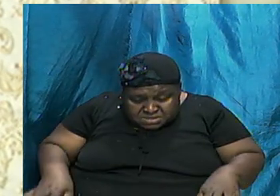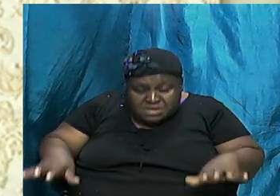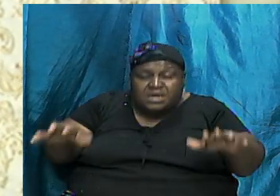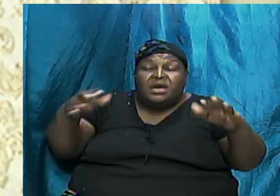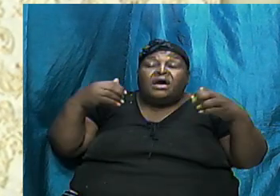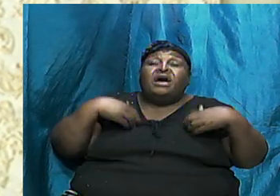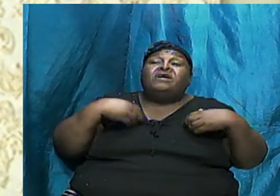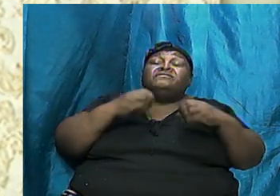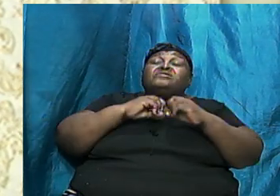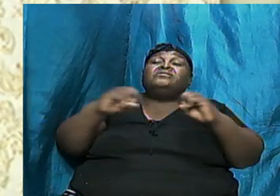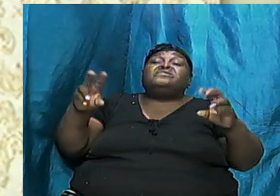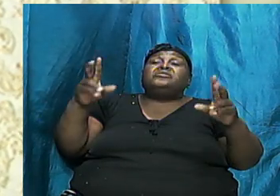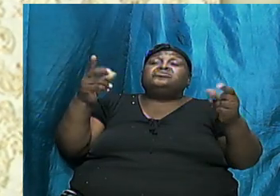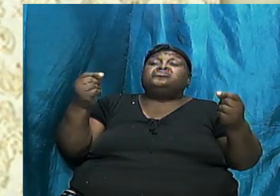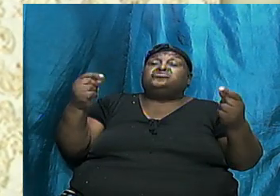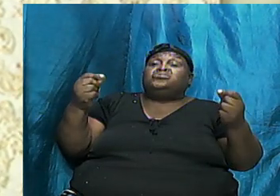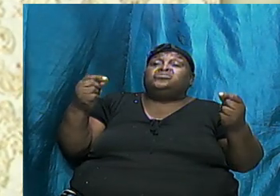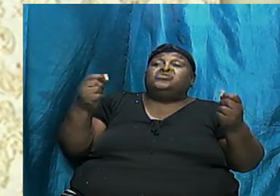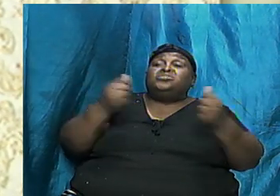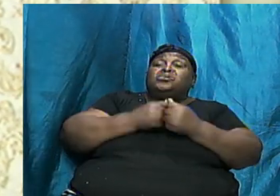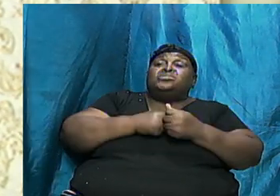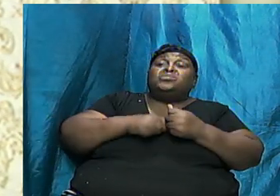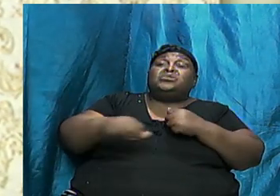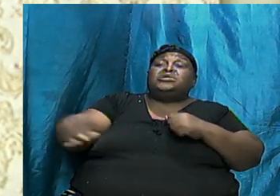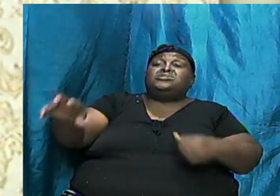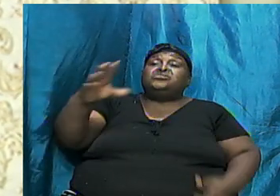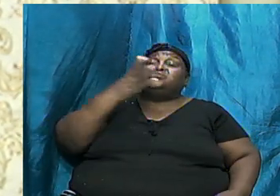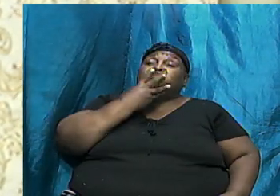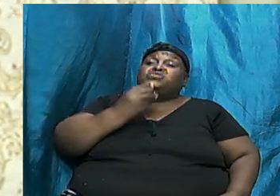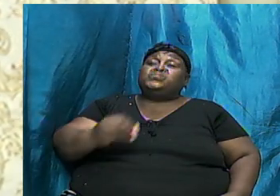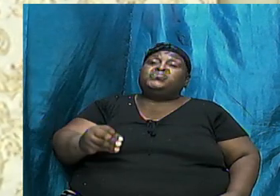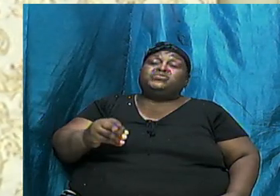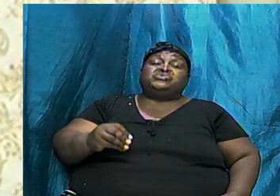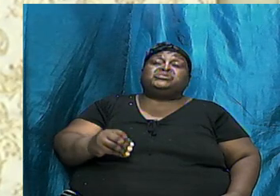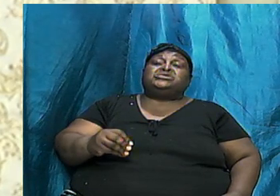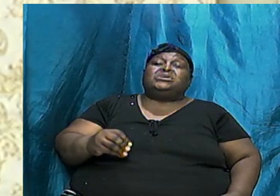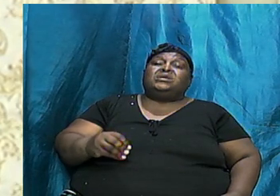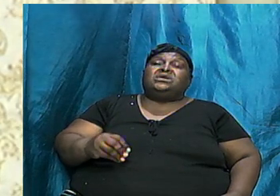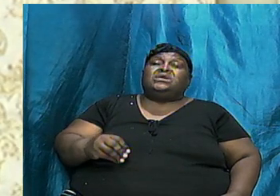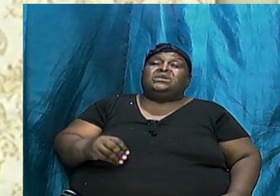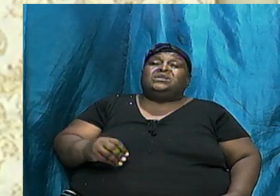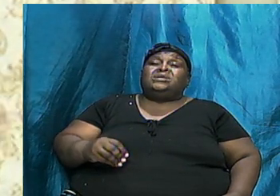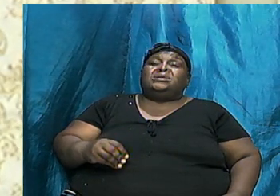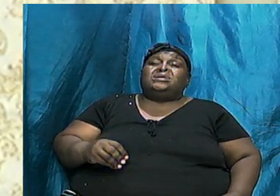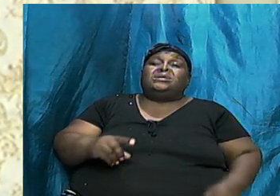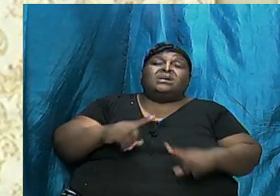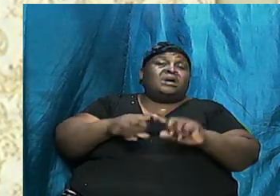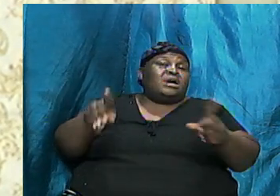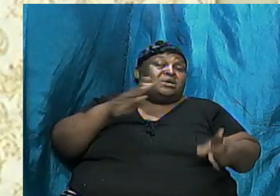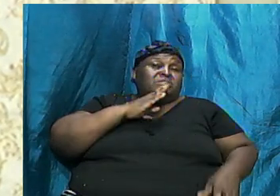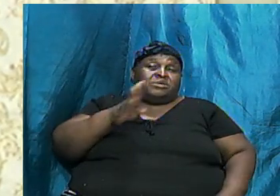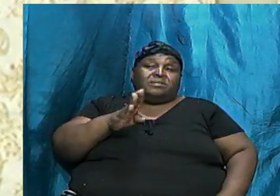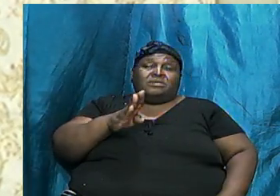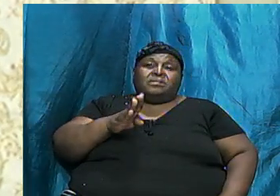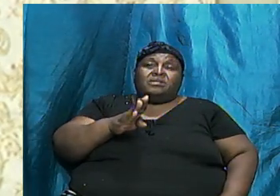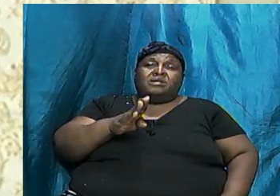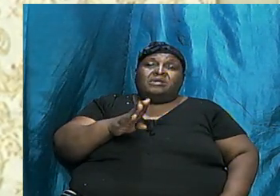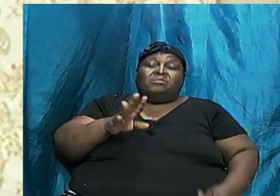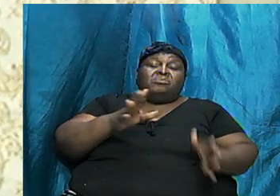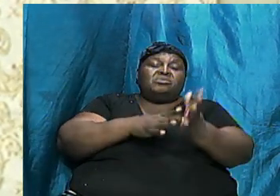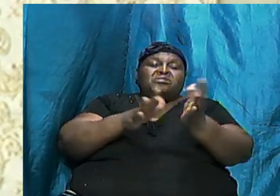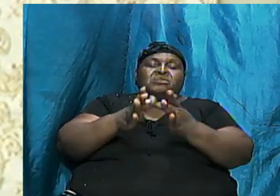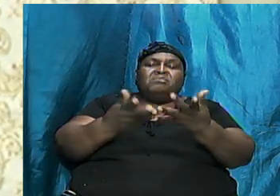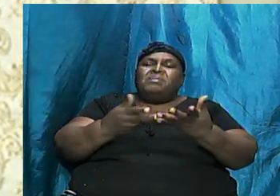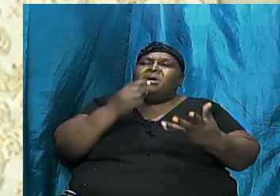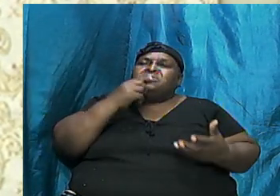rubs Very hard Many when they hear And it says It cannot be But the Bible